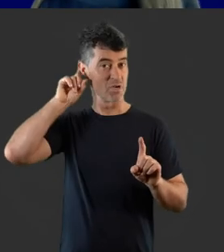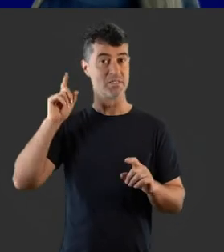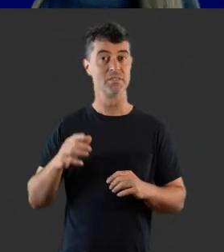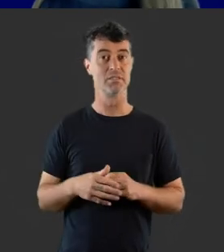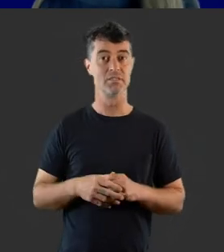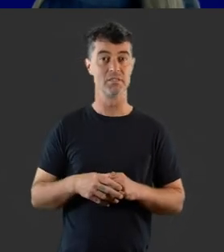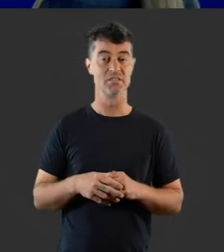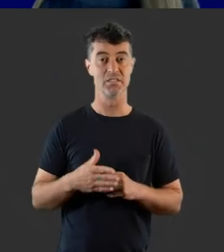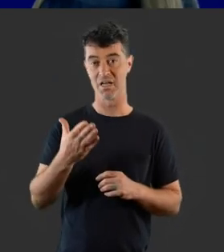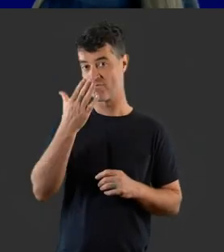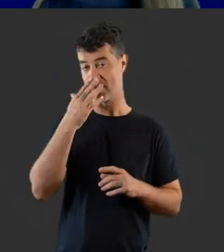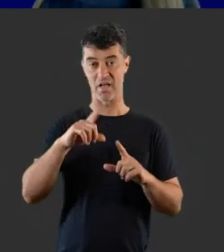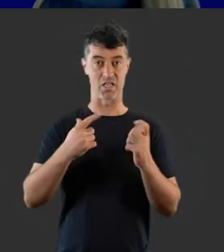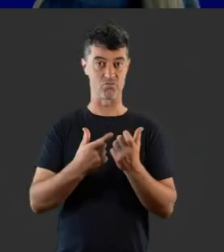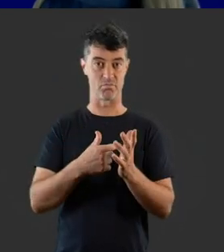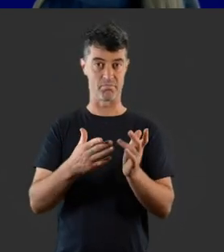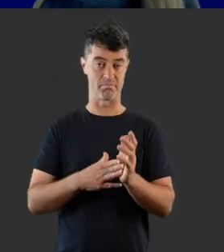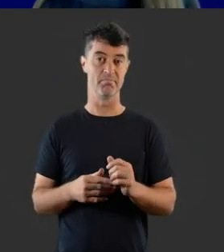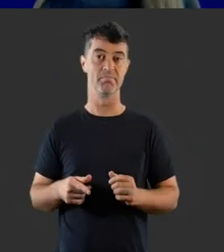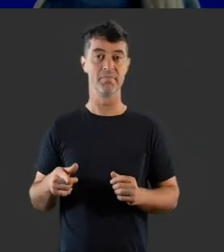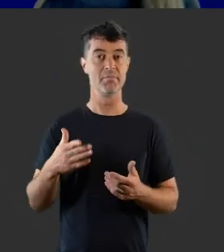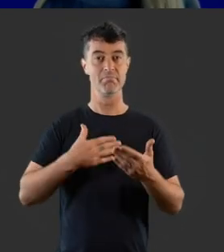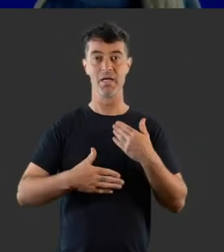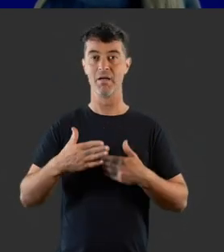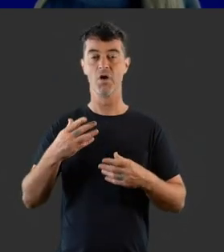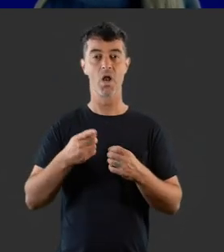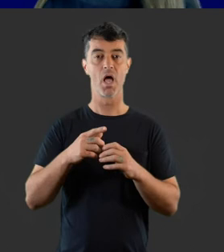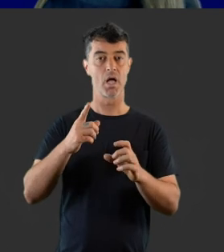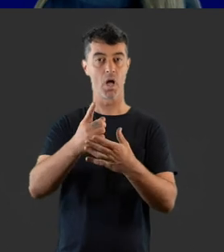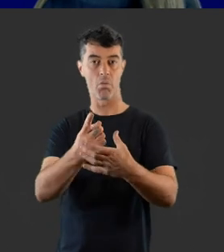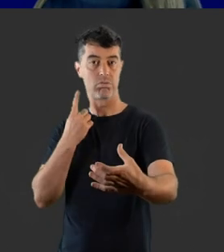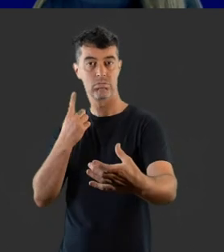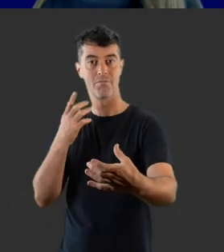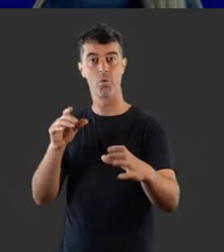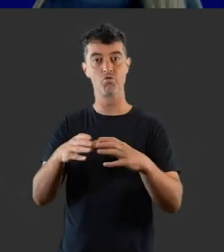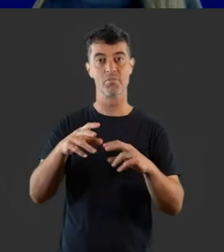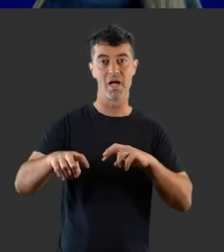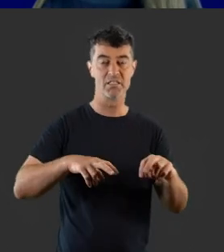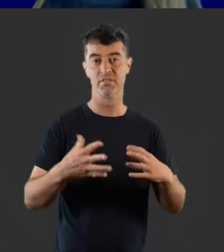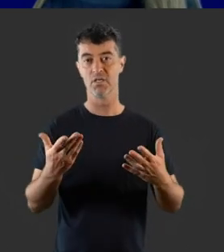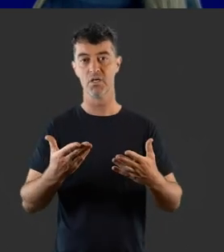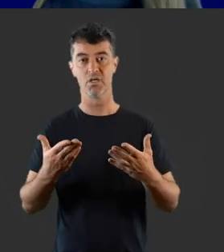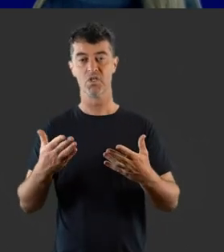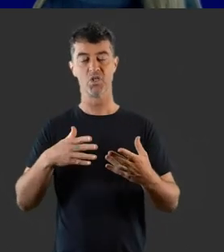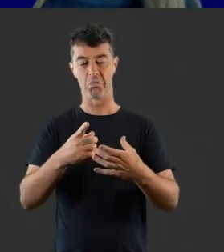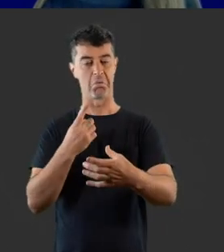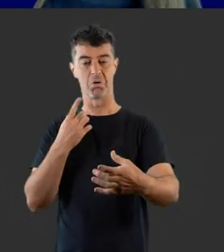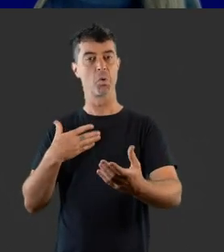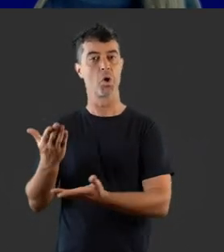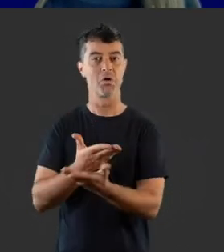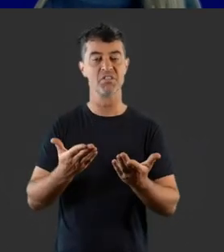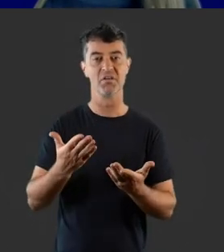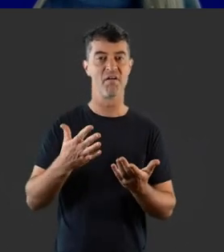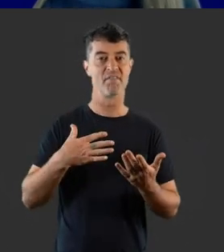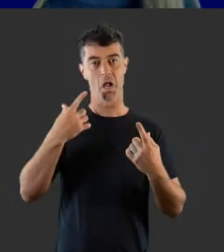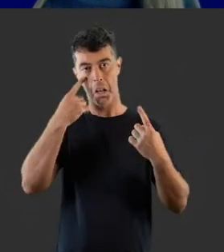a primary school age boy wearing hearing aids squatting on the front of a classroom. Behaviour such as withdrawal from group activity